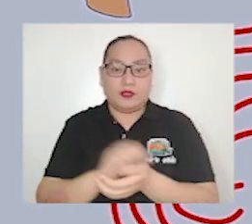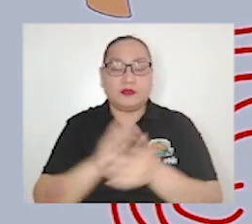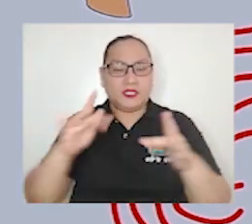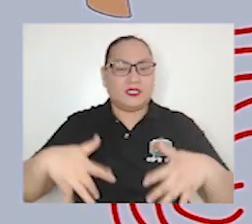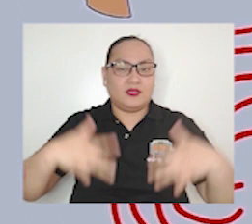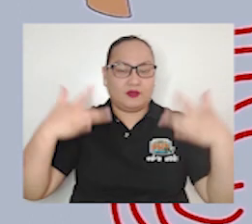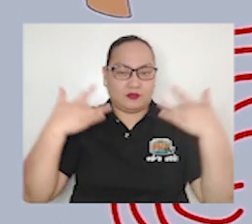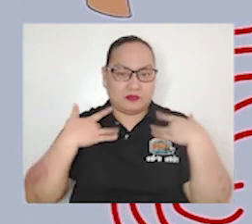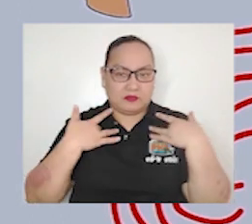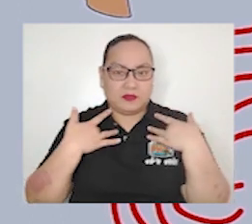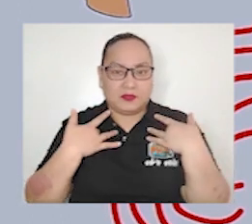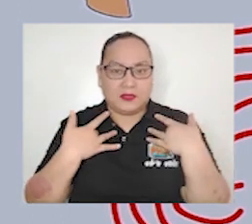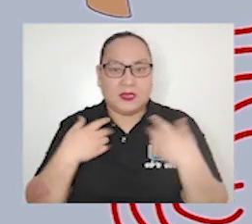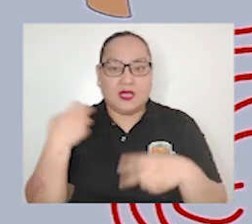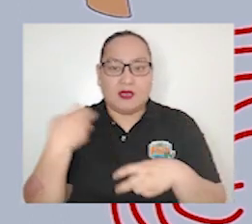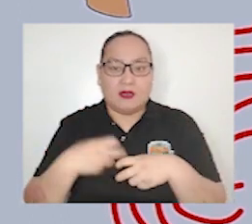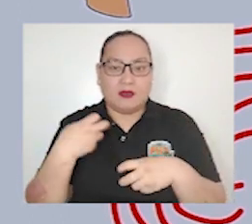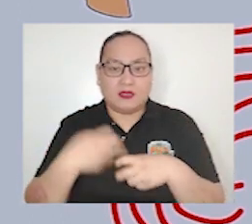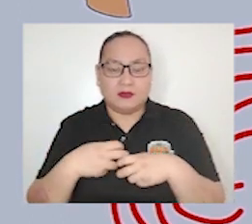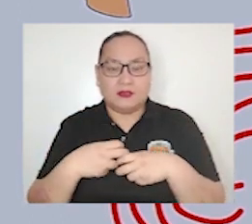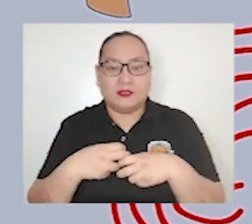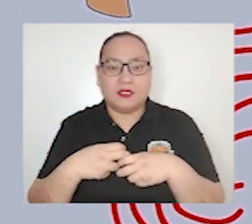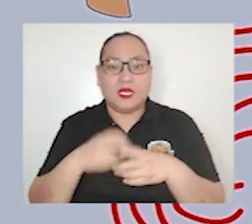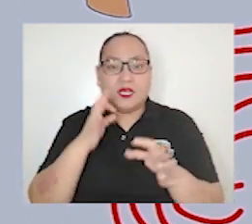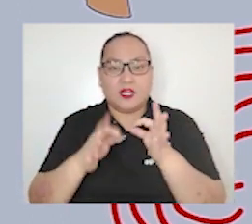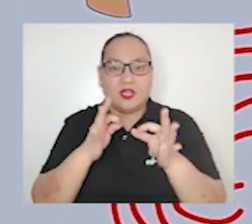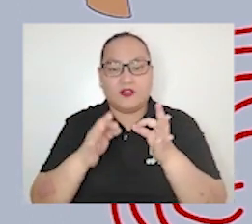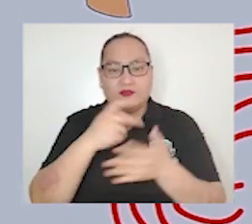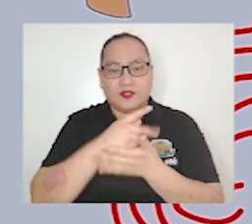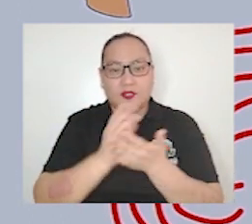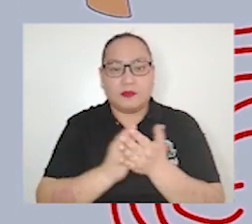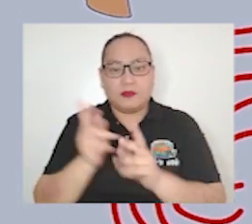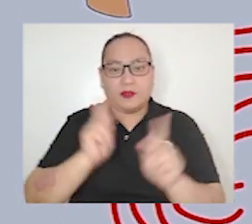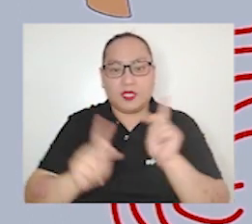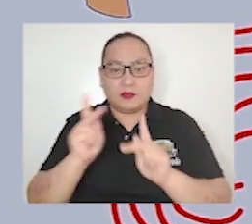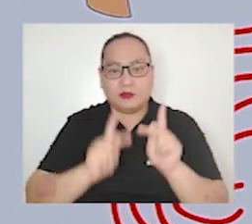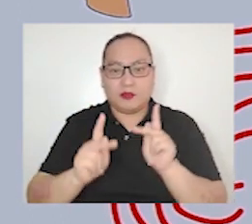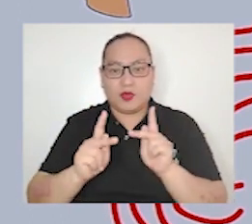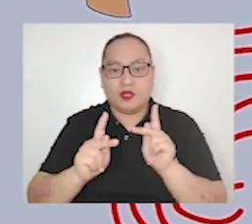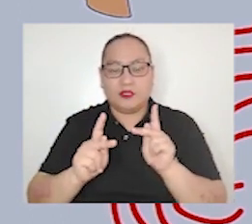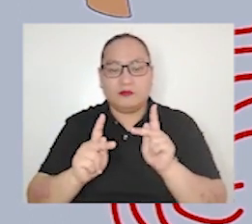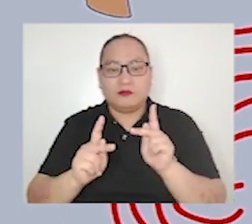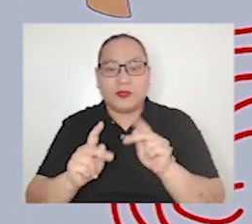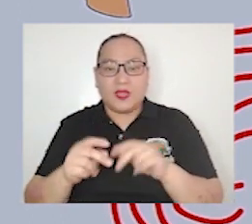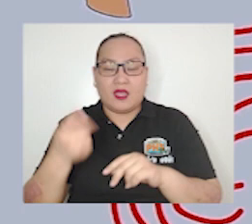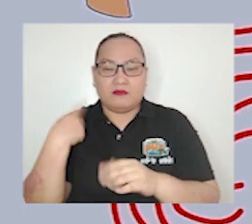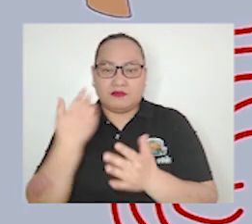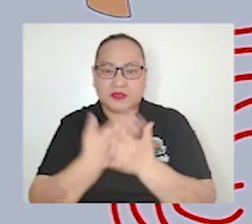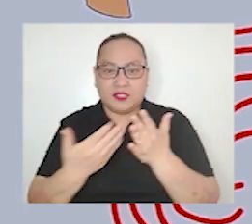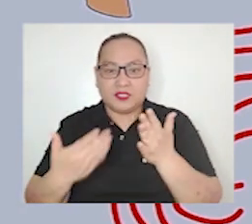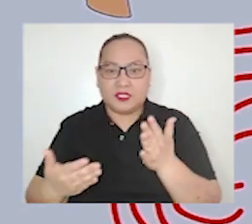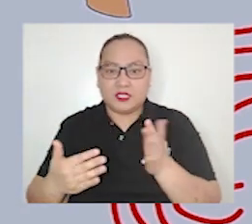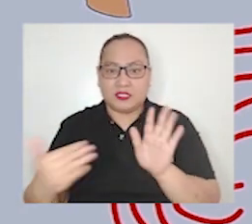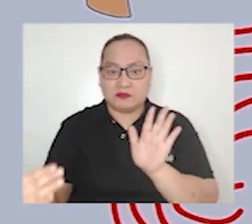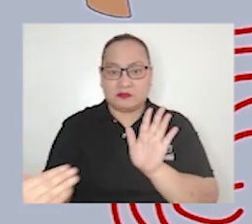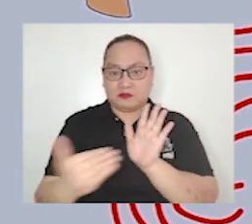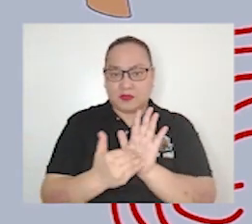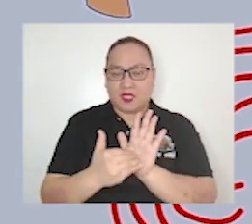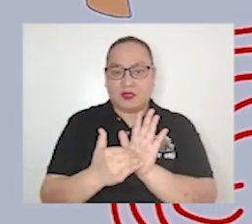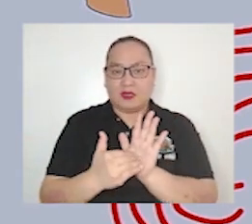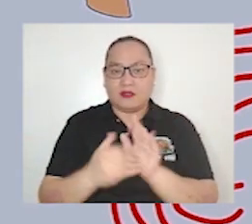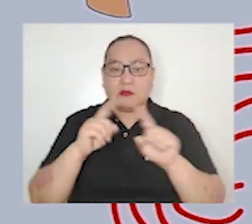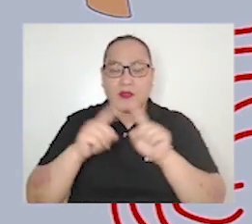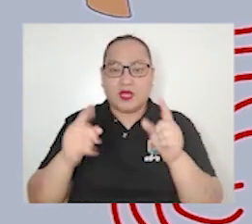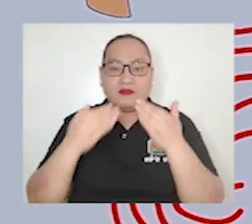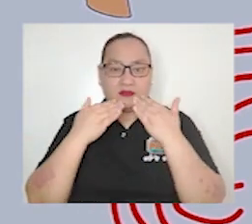for some people who have no one to run to for things committed against them but thanks